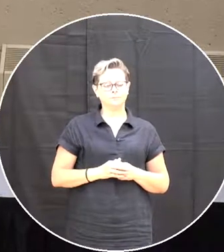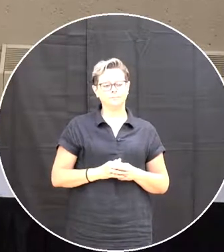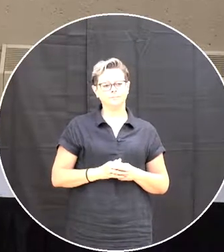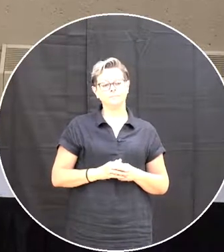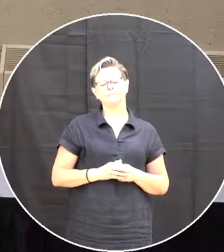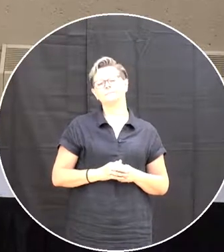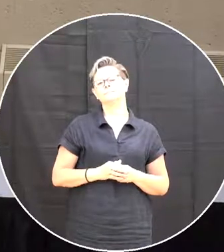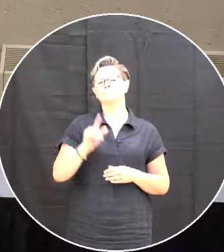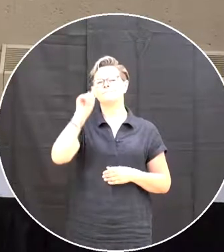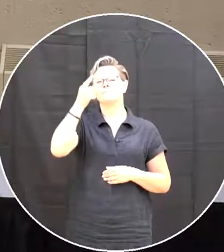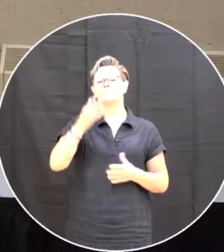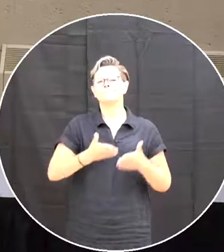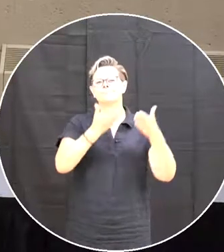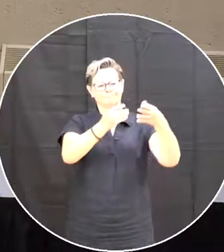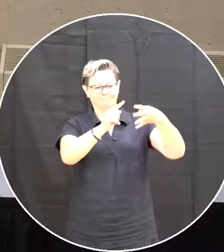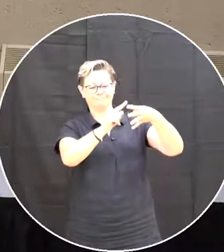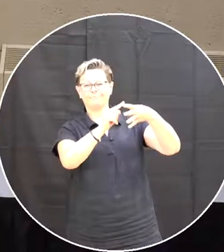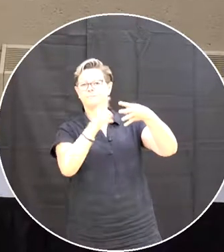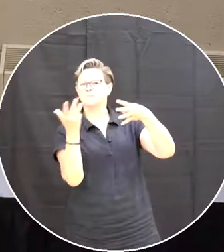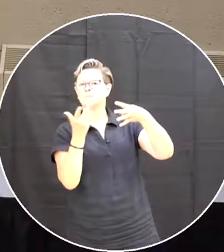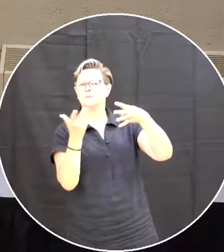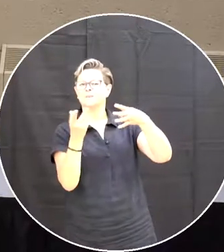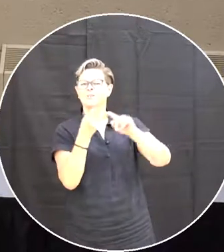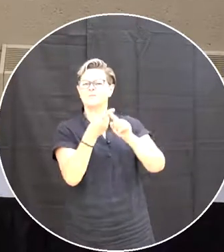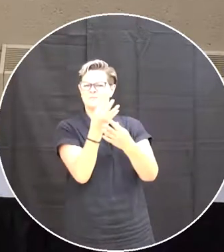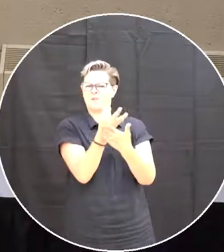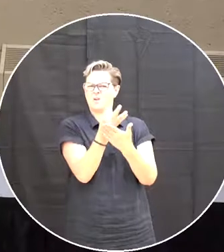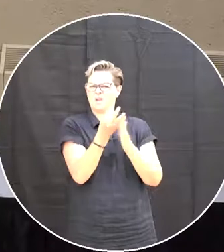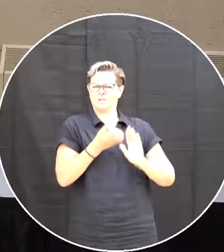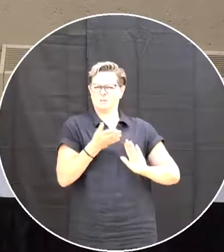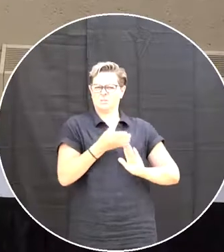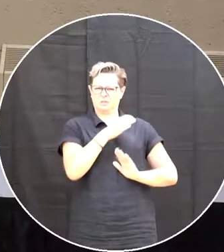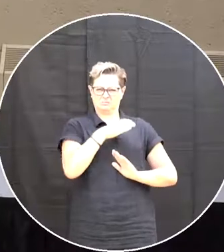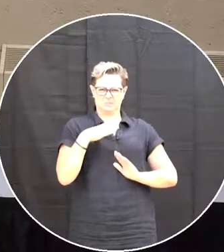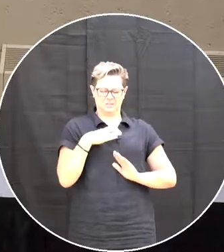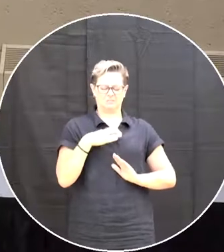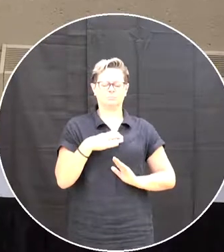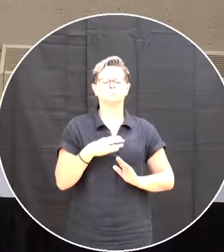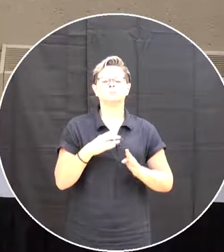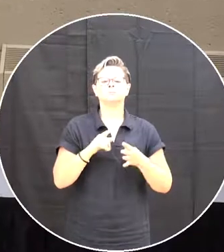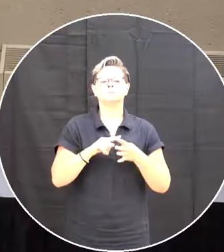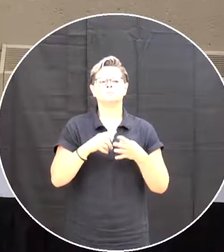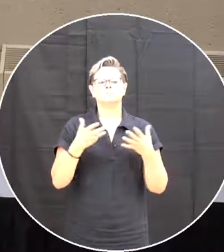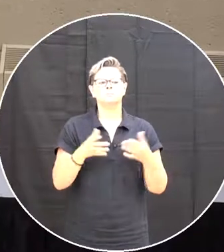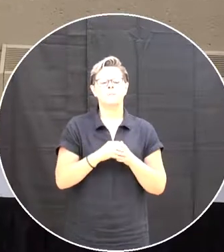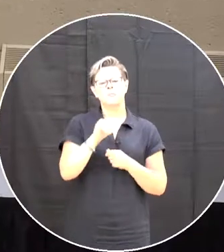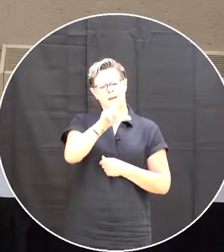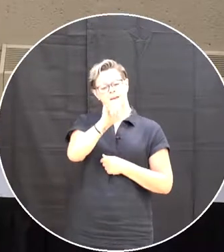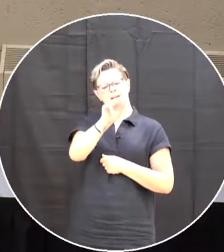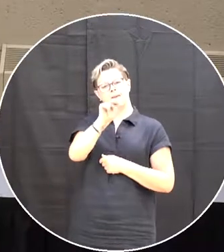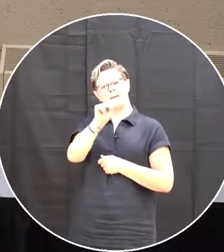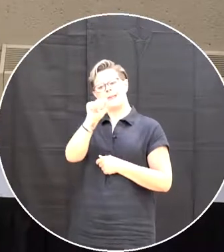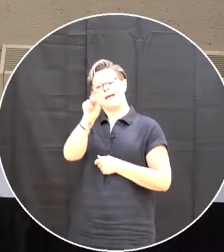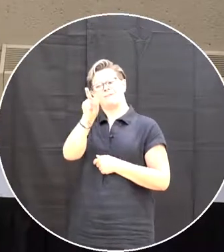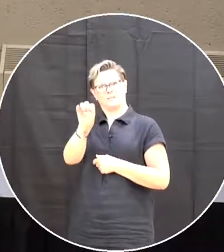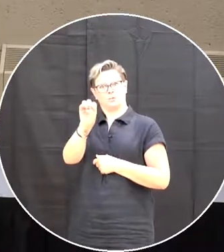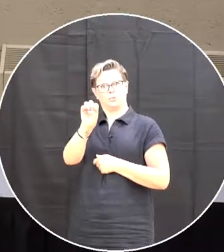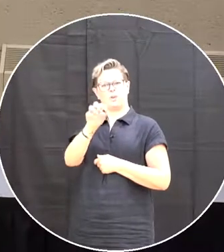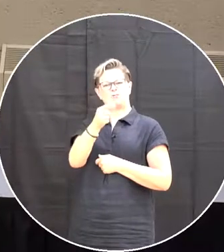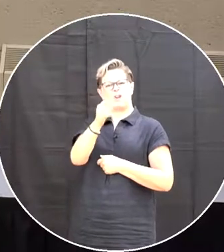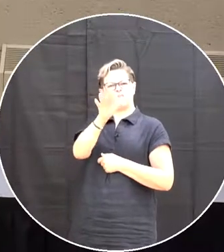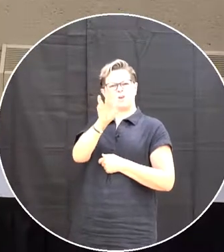The first recommendation coming out Of the finance and operations committee report Is the Linde Avenue in Grand Falls, Windsor